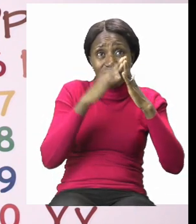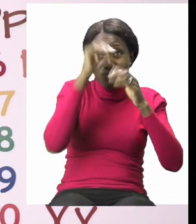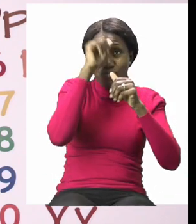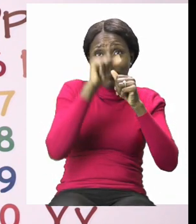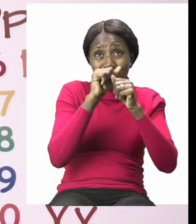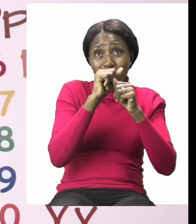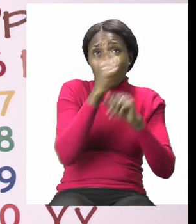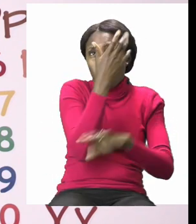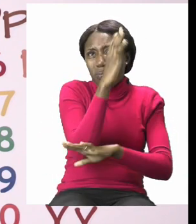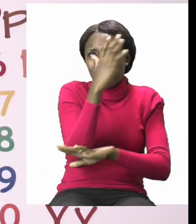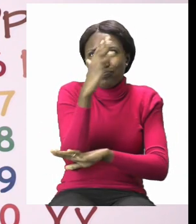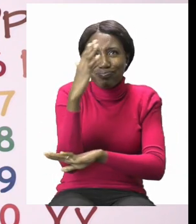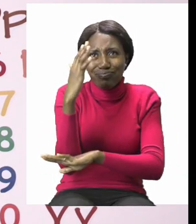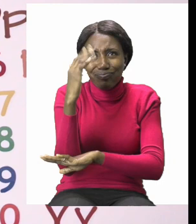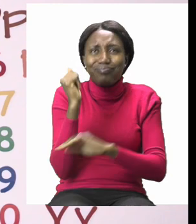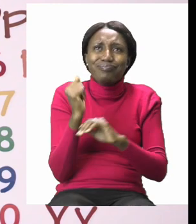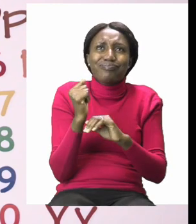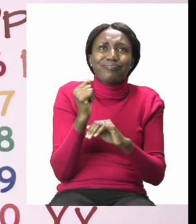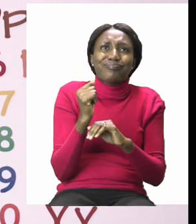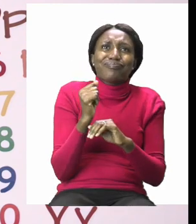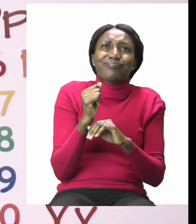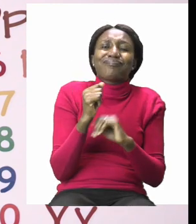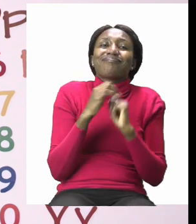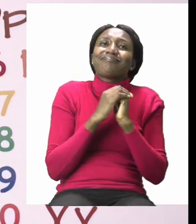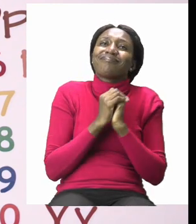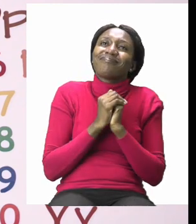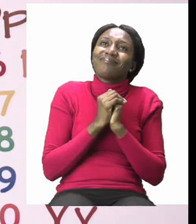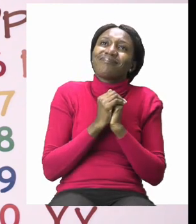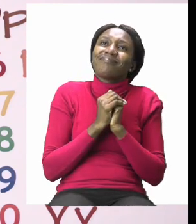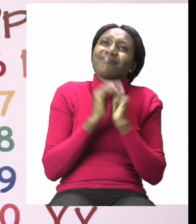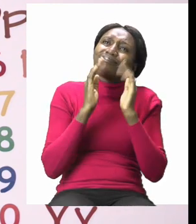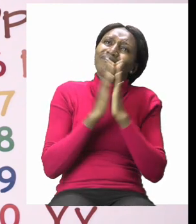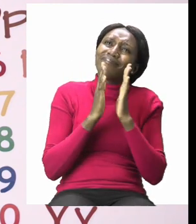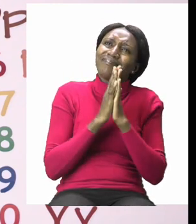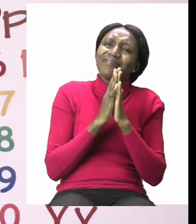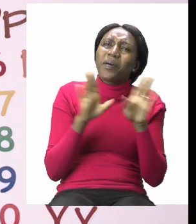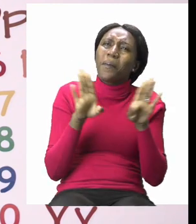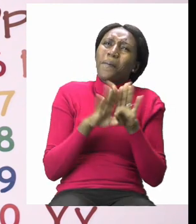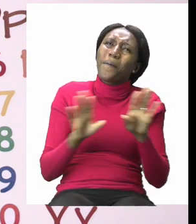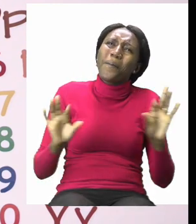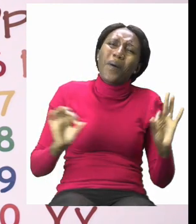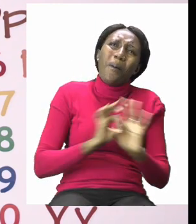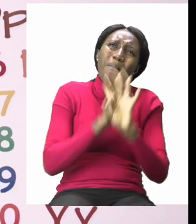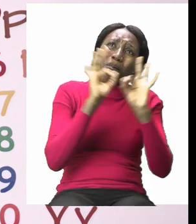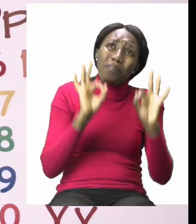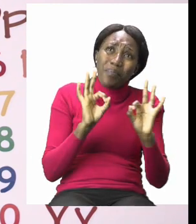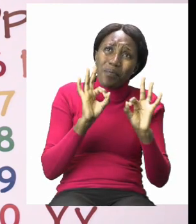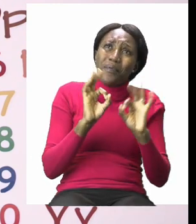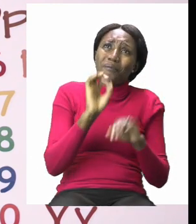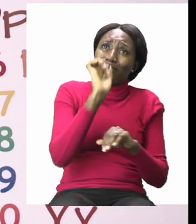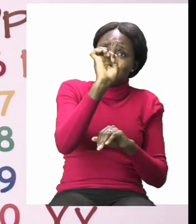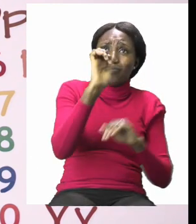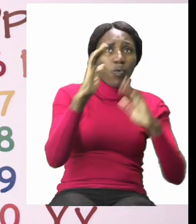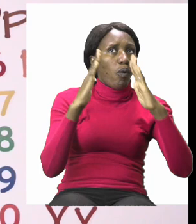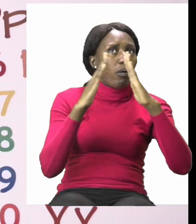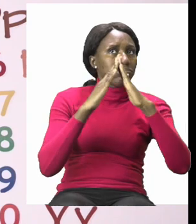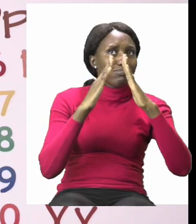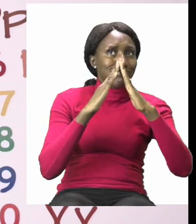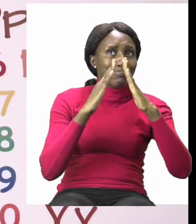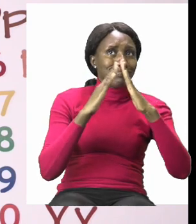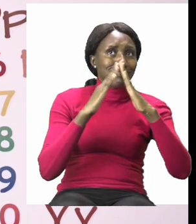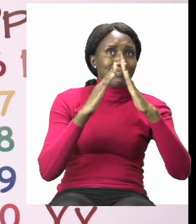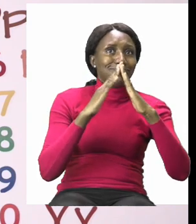too. Just buy the house. Make this house beautiful because it is your house to colour. So